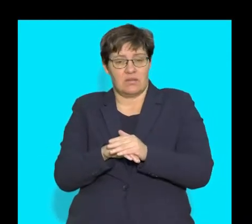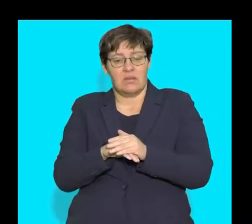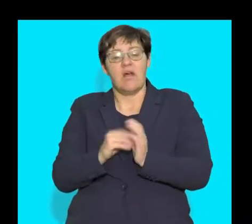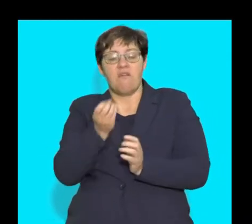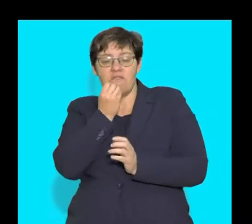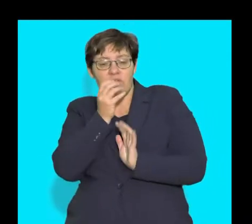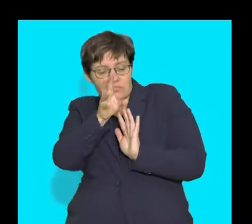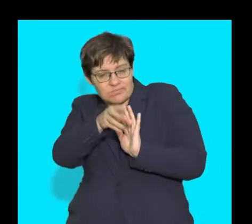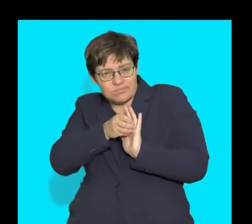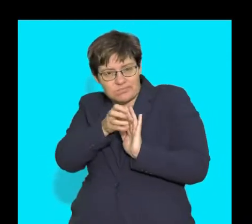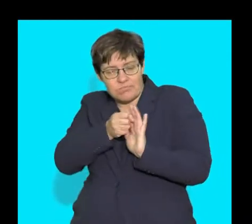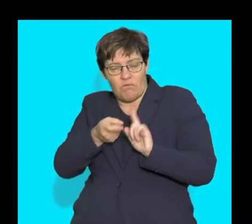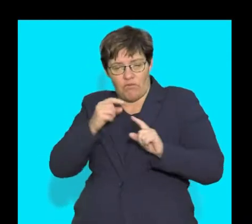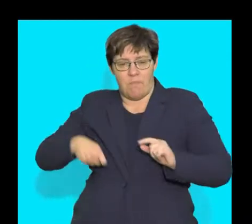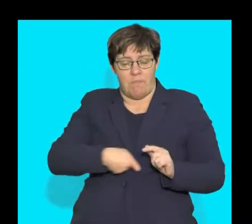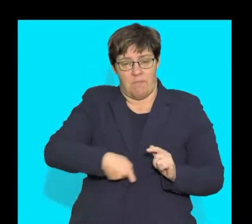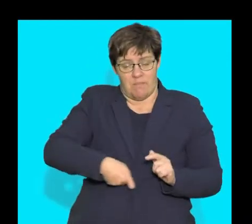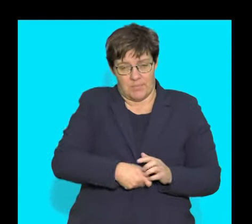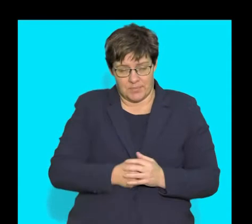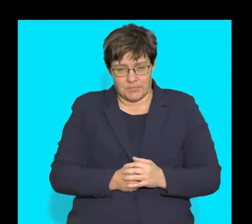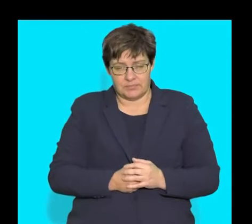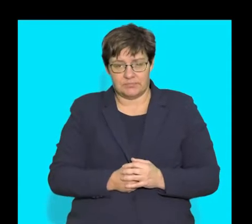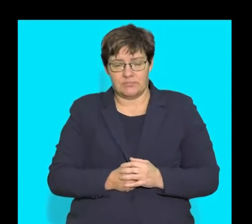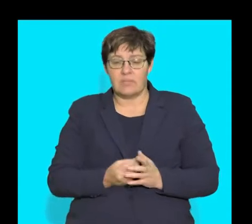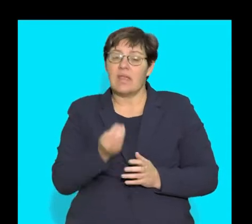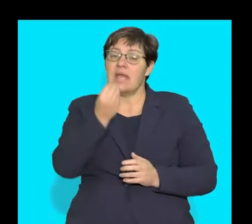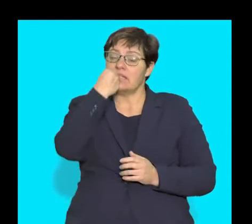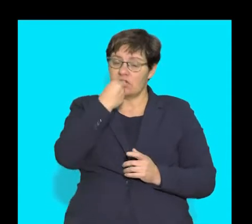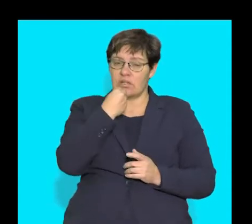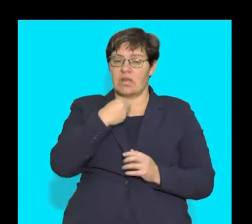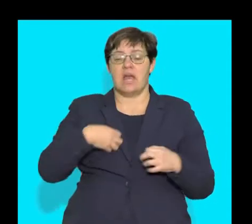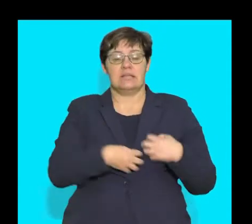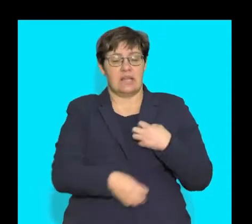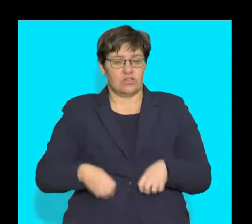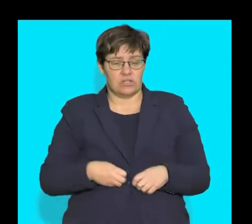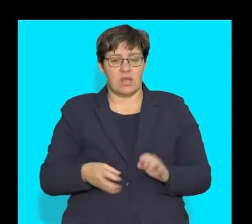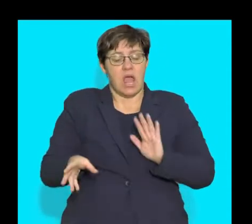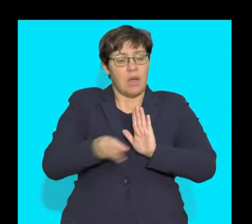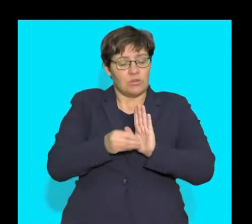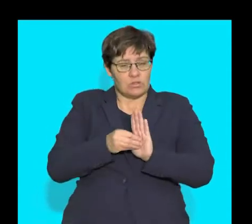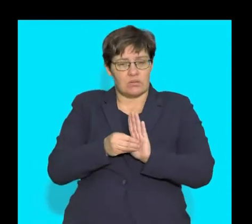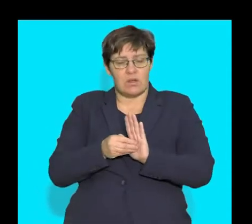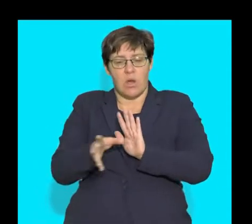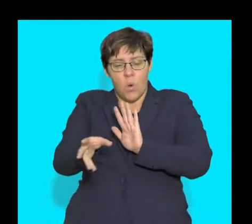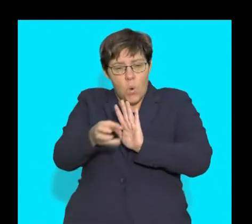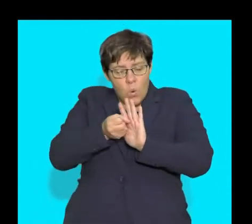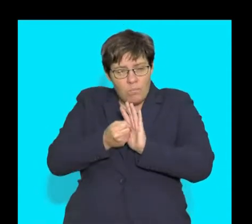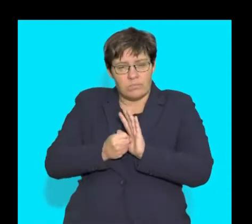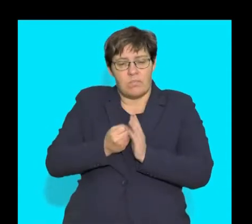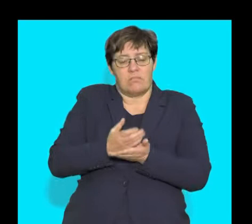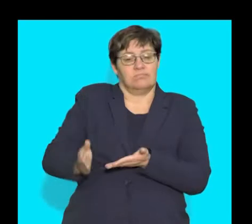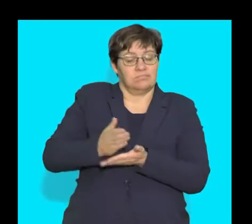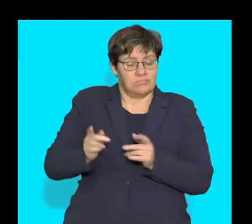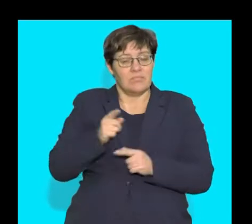nutrients from the intestine. Ingestion, digestion, absorption, and assimilation are the key